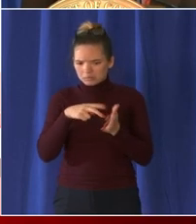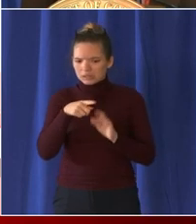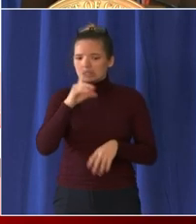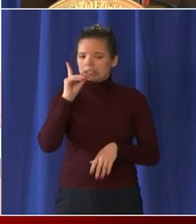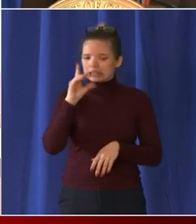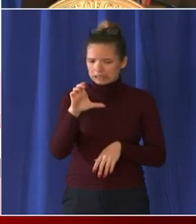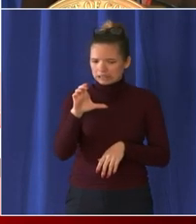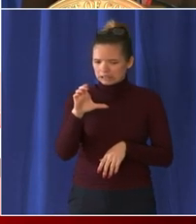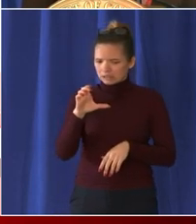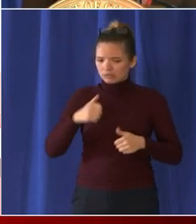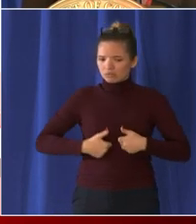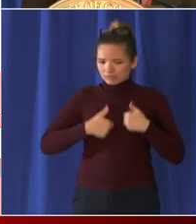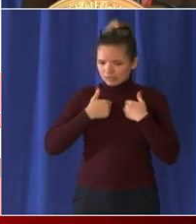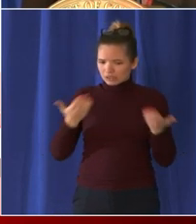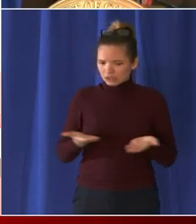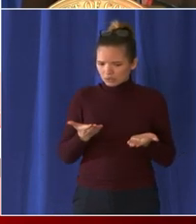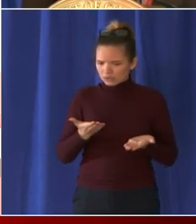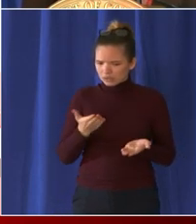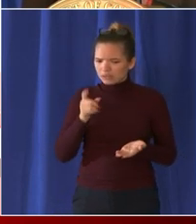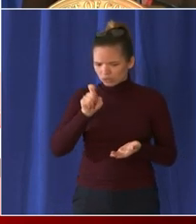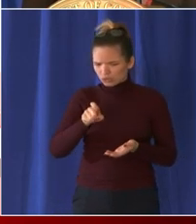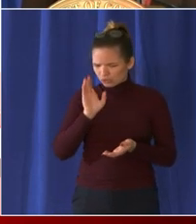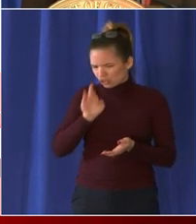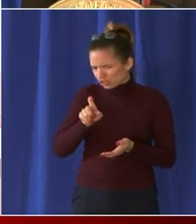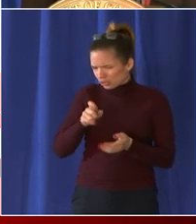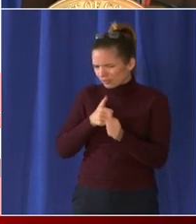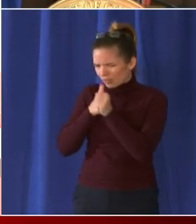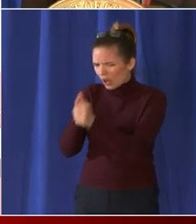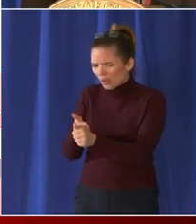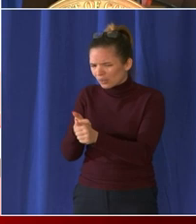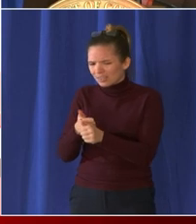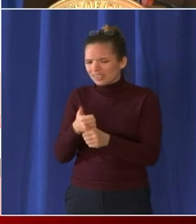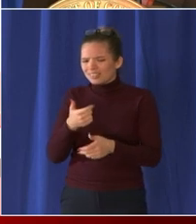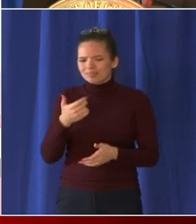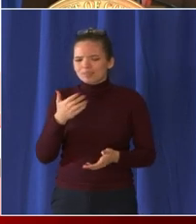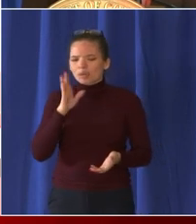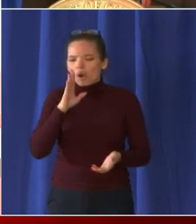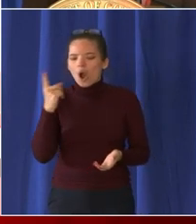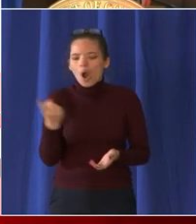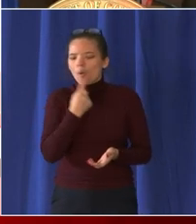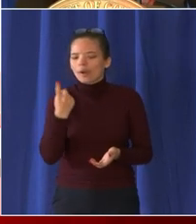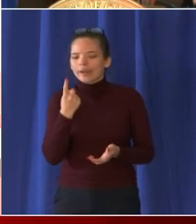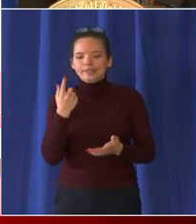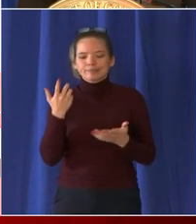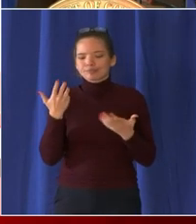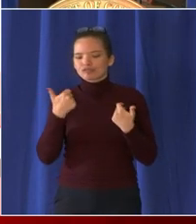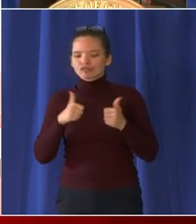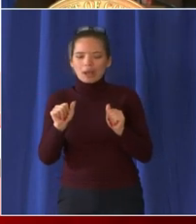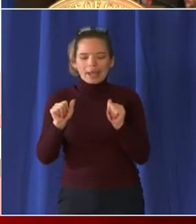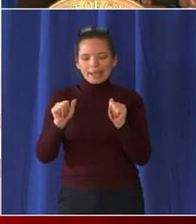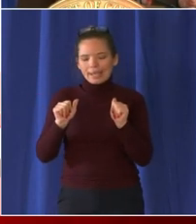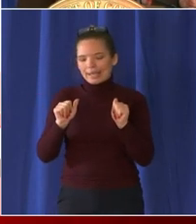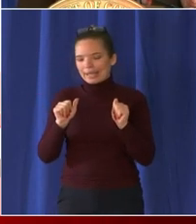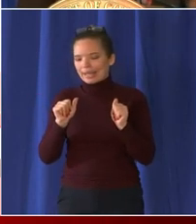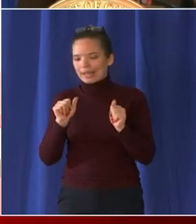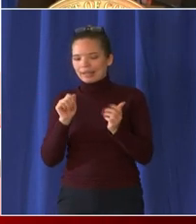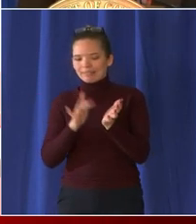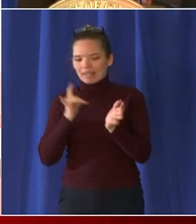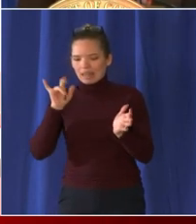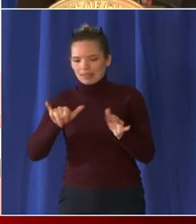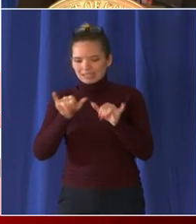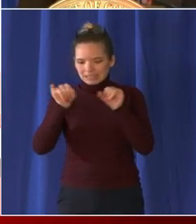people who try to cheat probably there there is in every system um but we know that if we get the majority of people